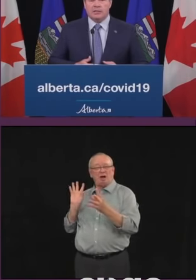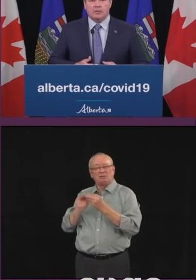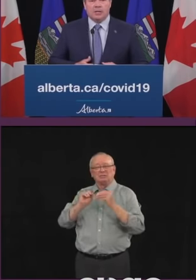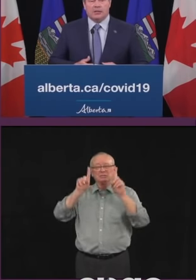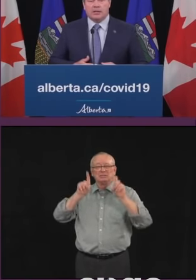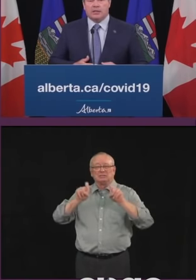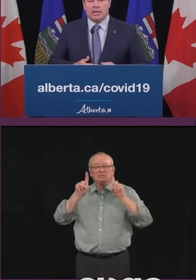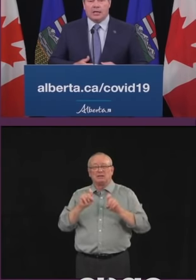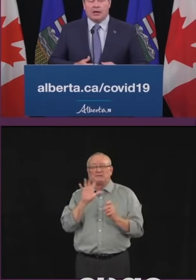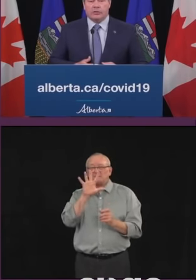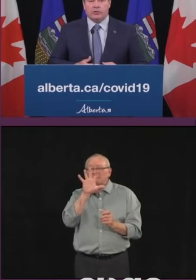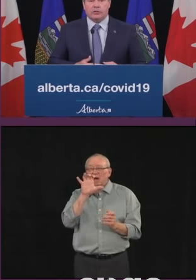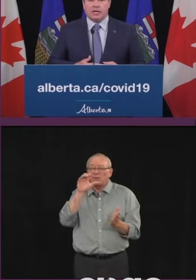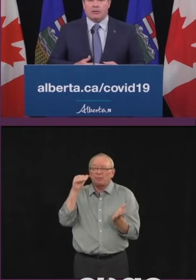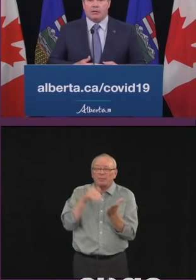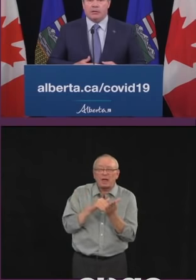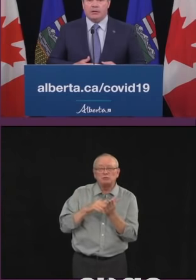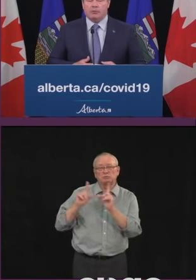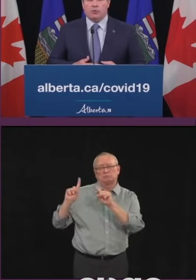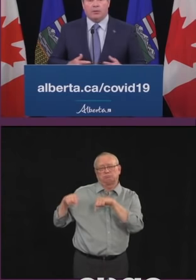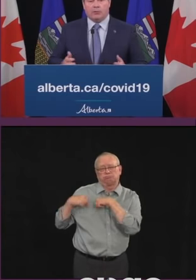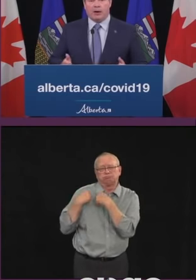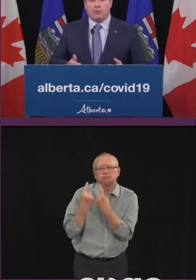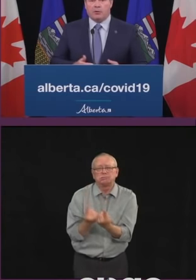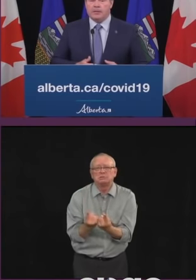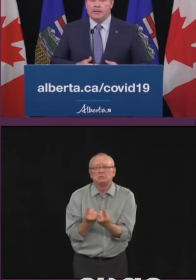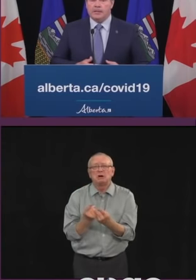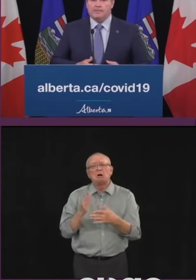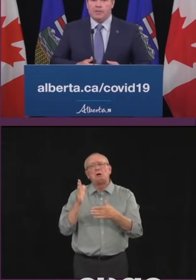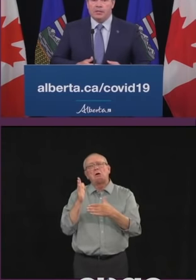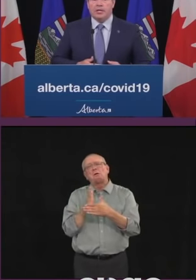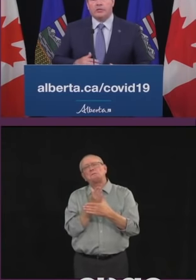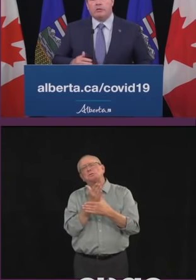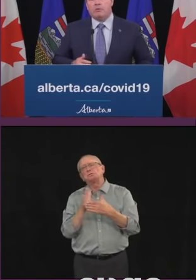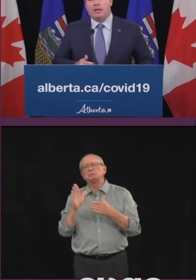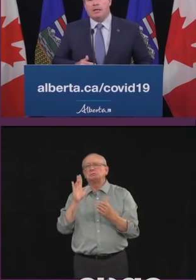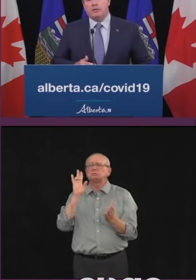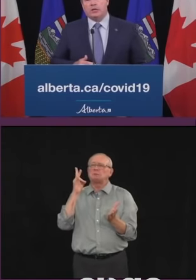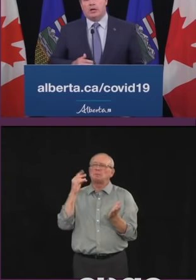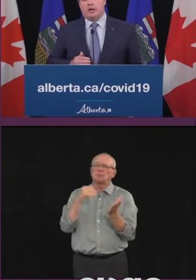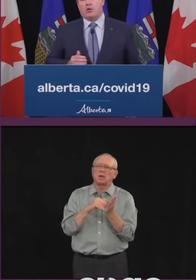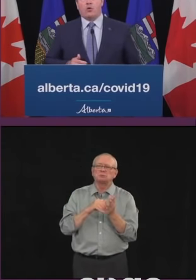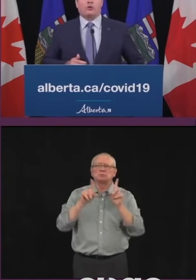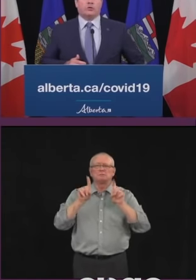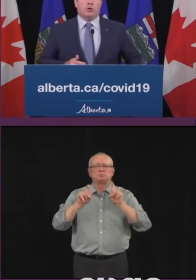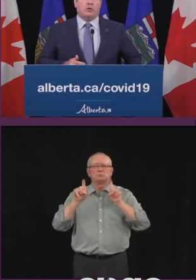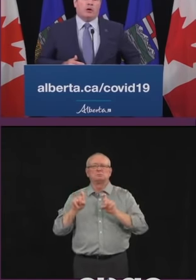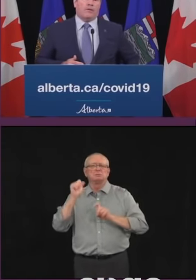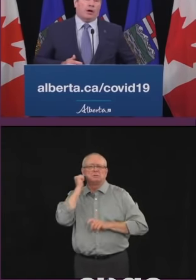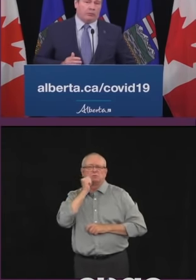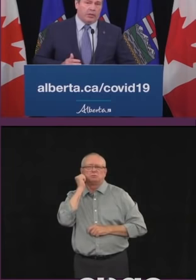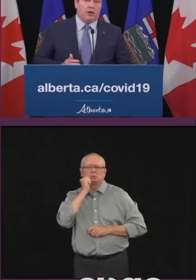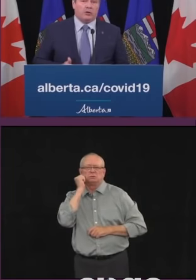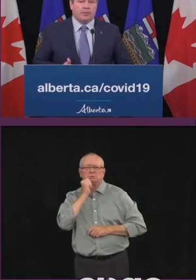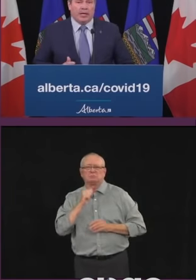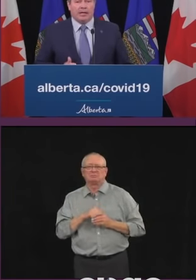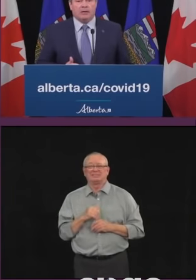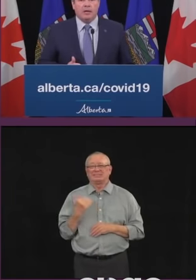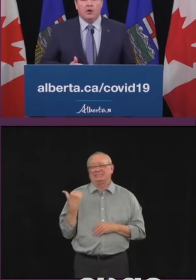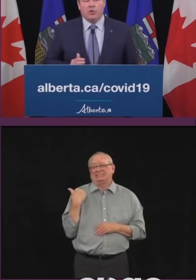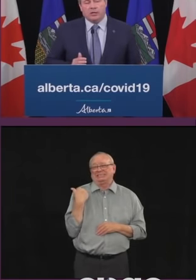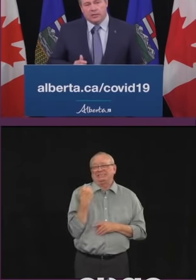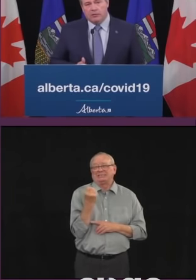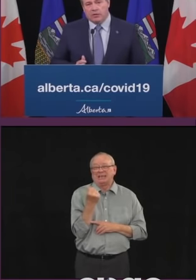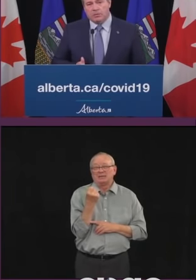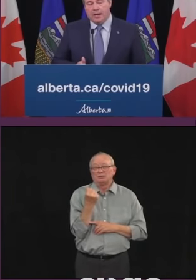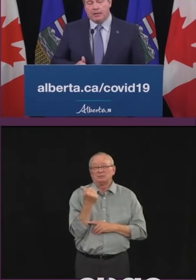we did as many as I think 10,000 on Saturday which would be a record. Testing remains a cornerstone of our relaunch plan